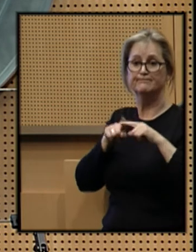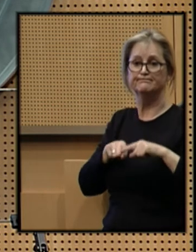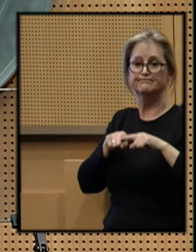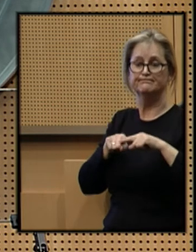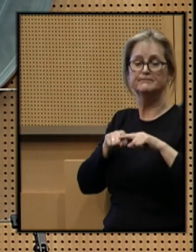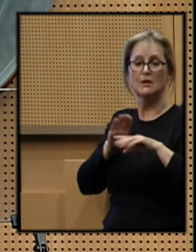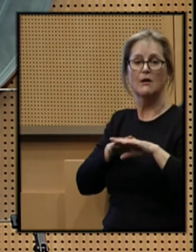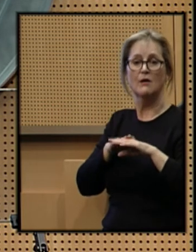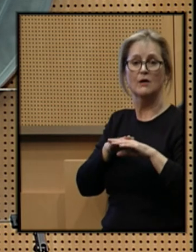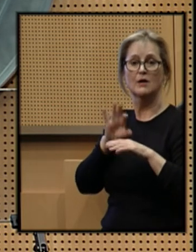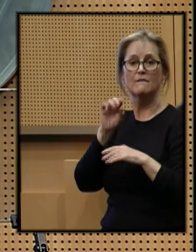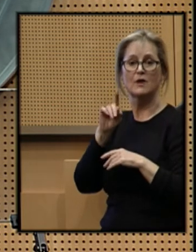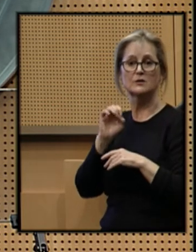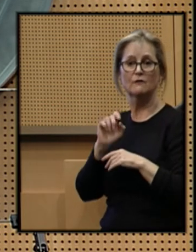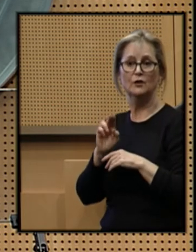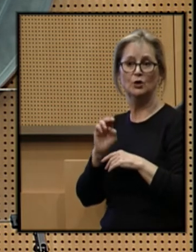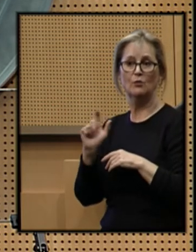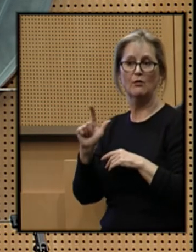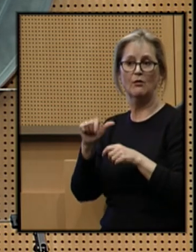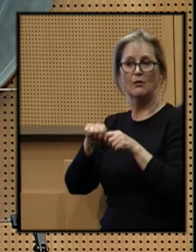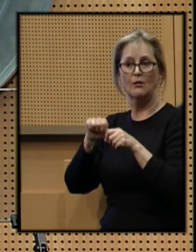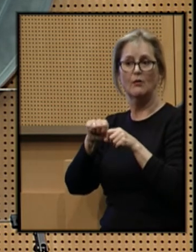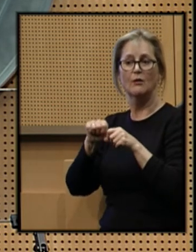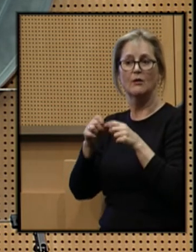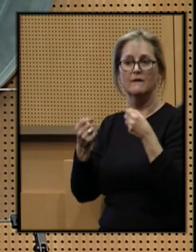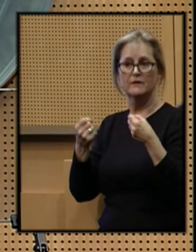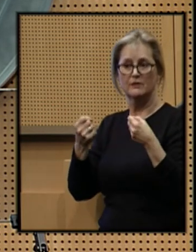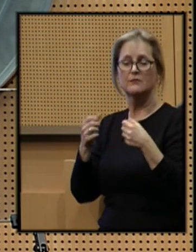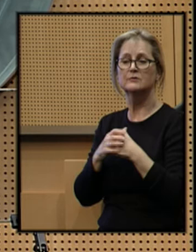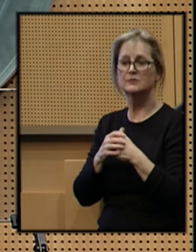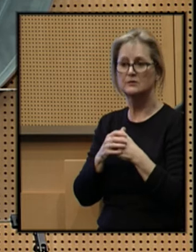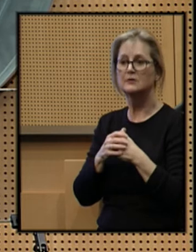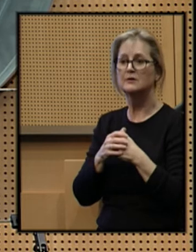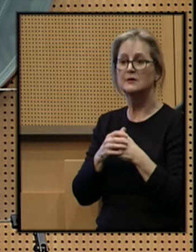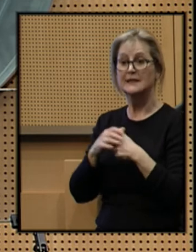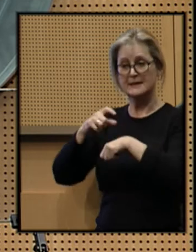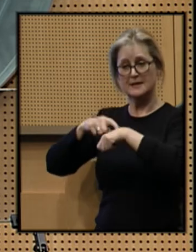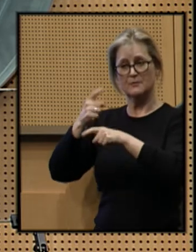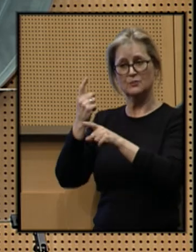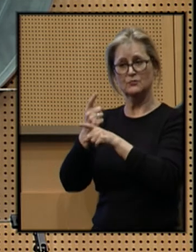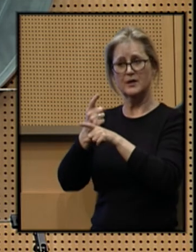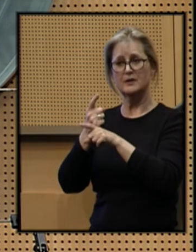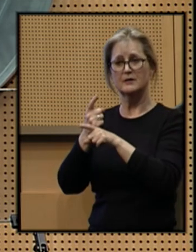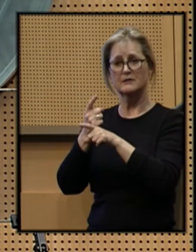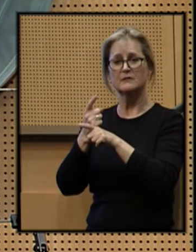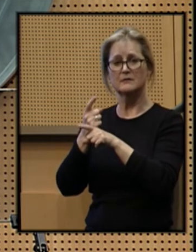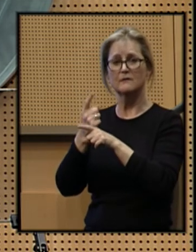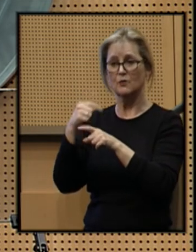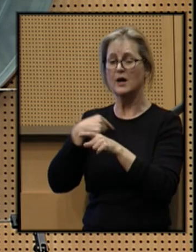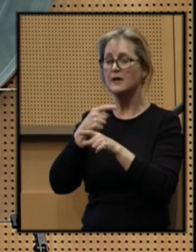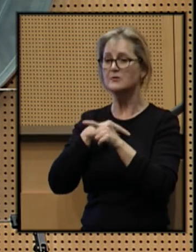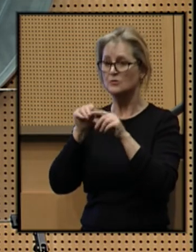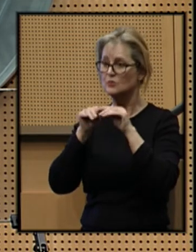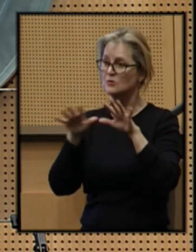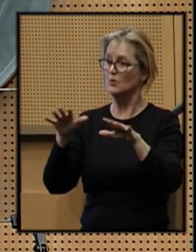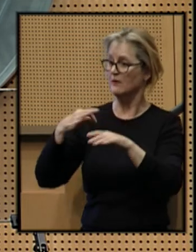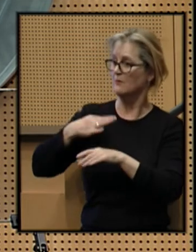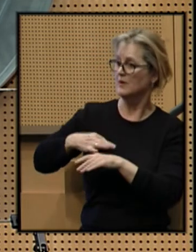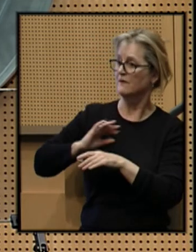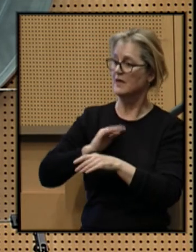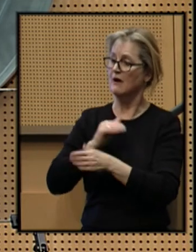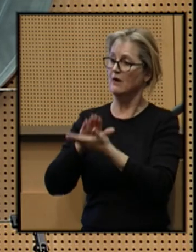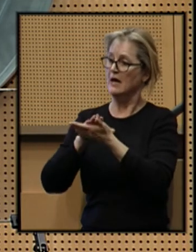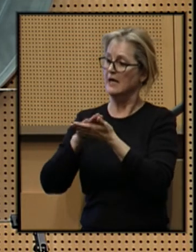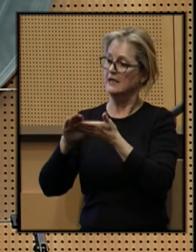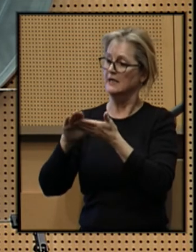on fossil-fueled powered vehicles. The time is right for us to spread the benefits of our